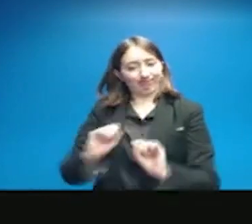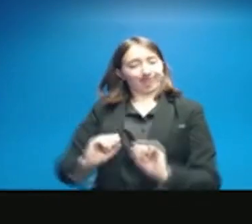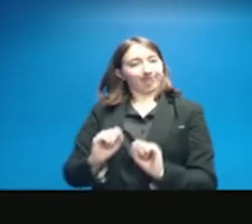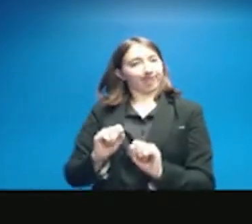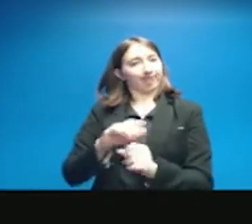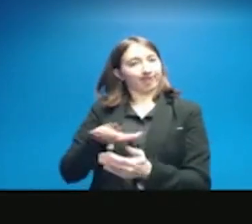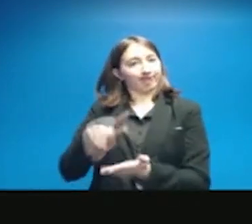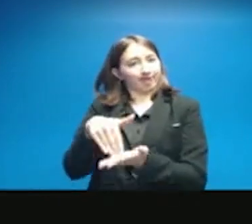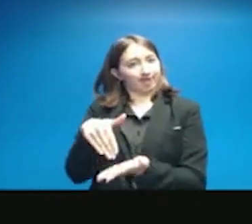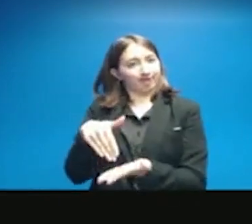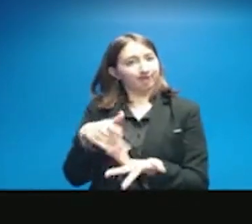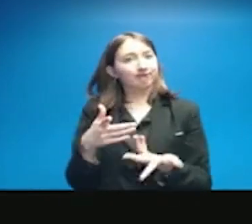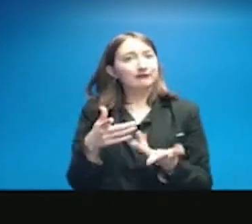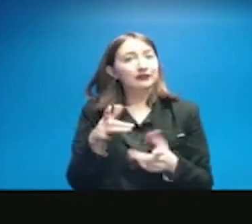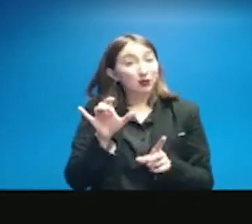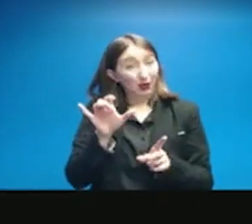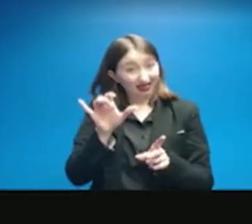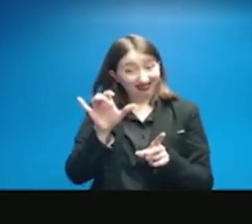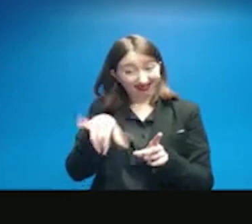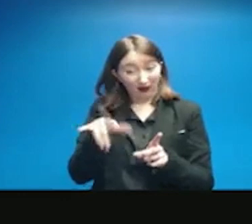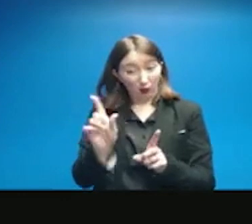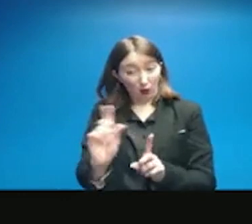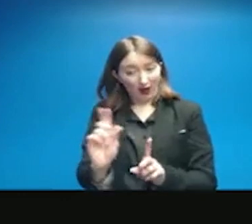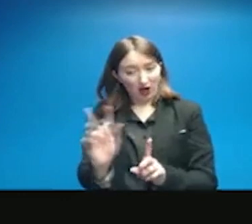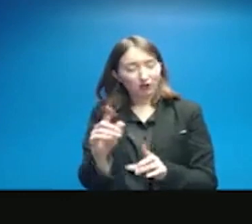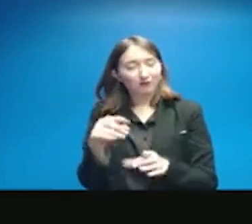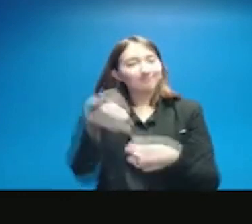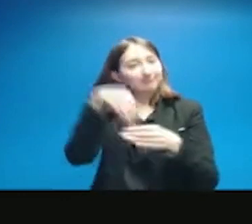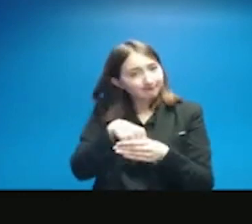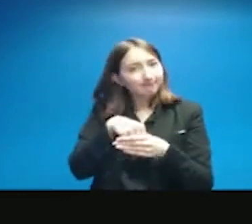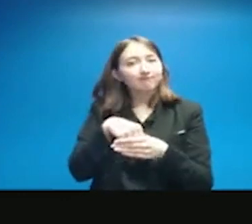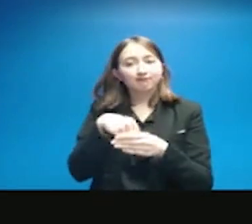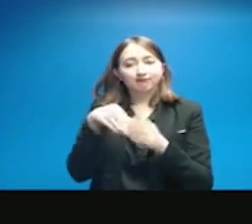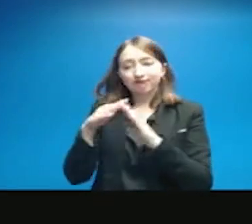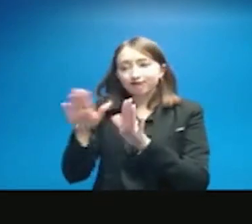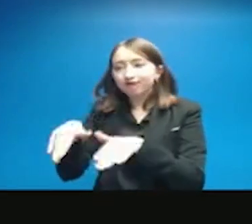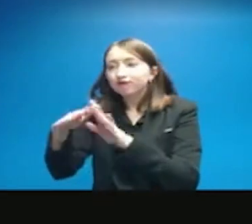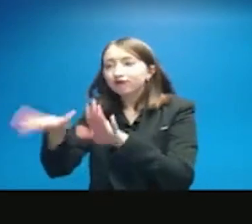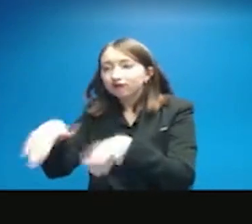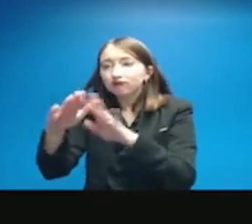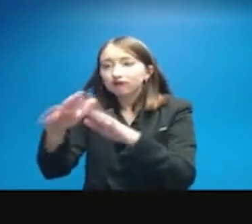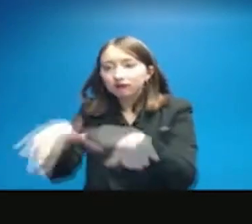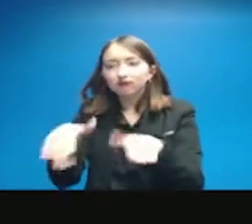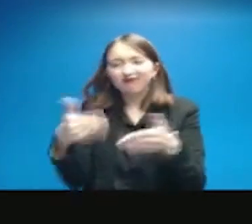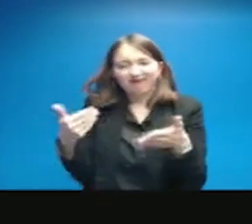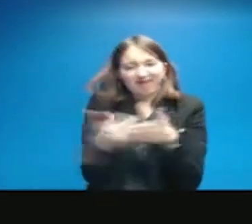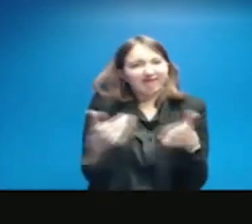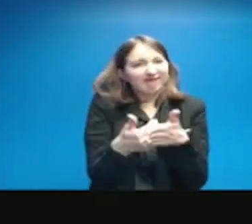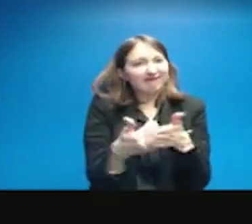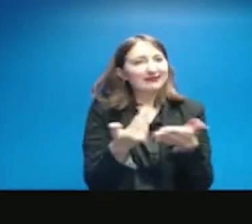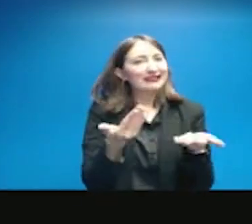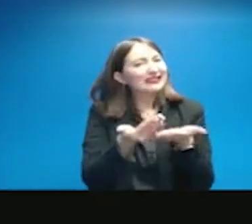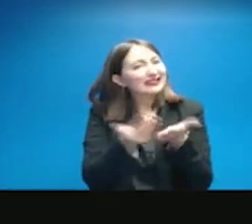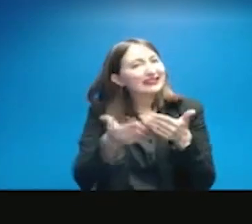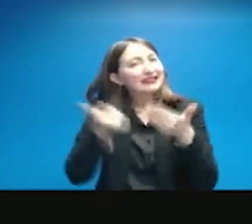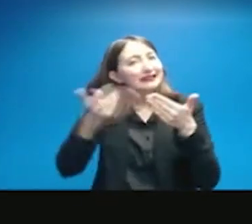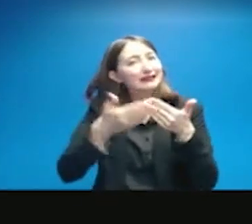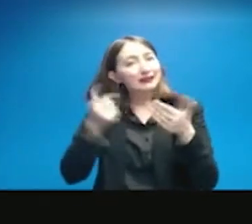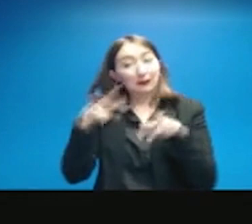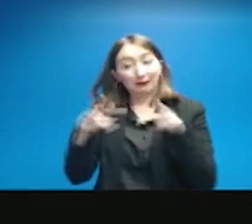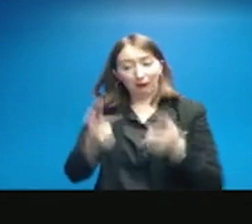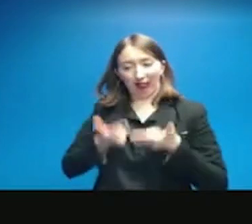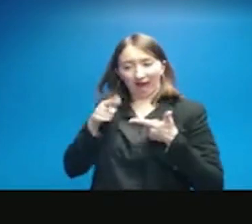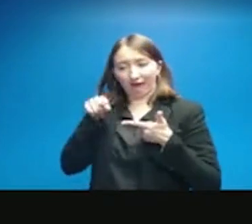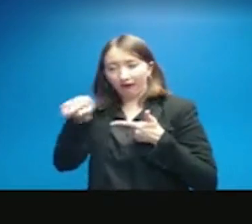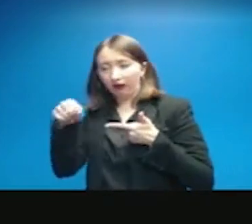in our neighborhood. So it's easier for the members of our community to get to those locations. In past events,